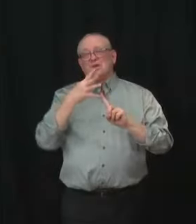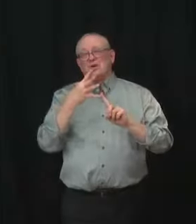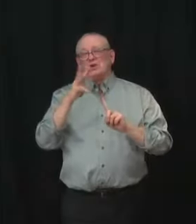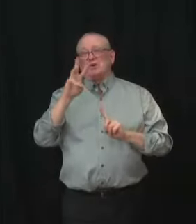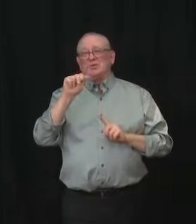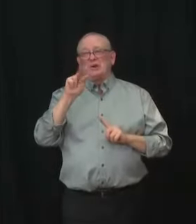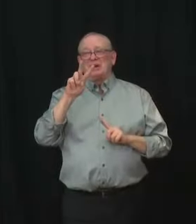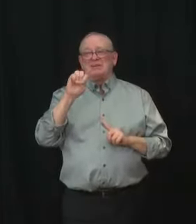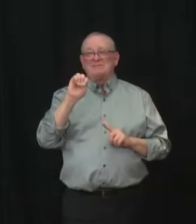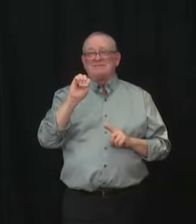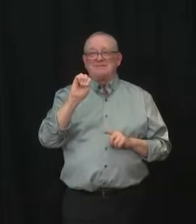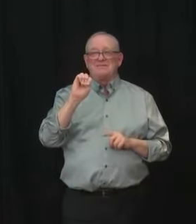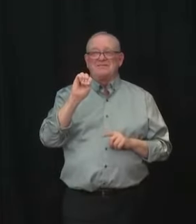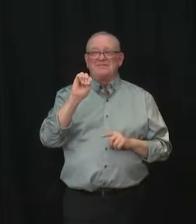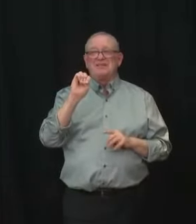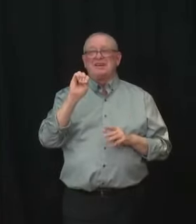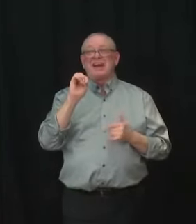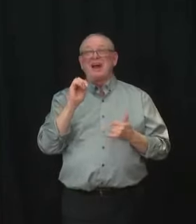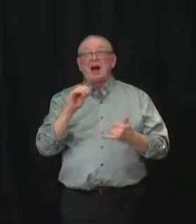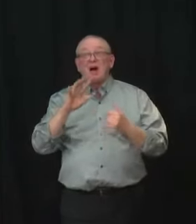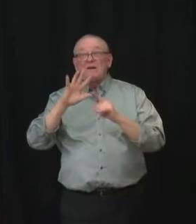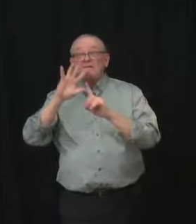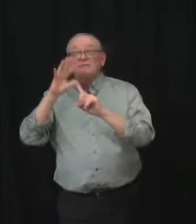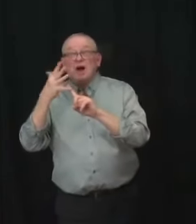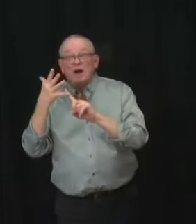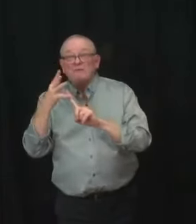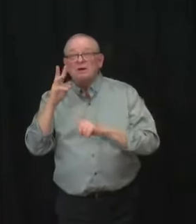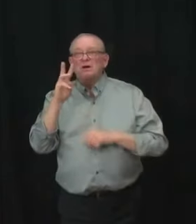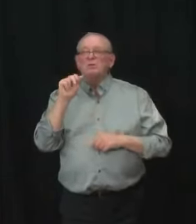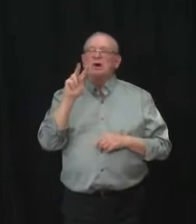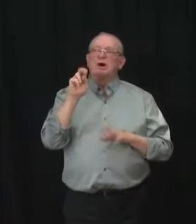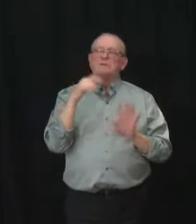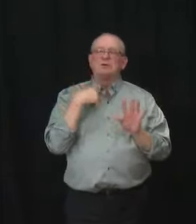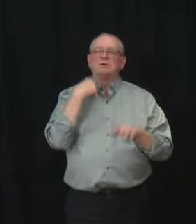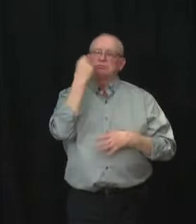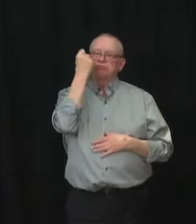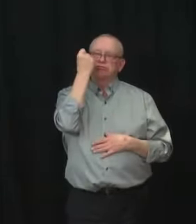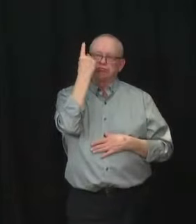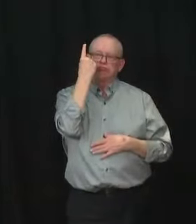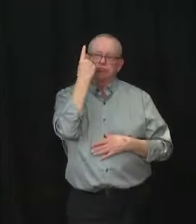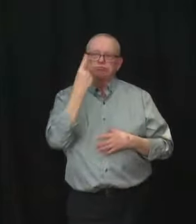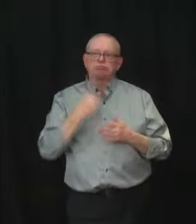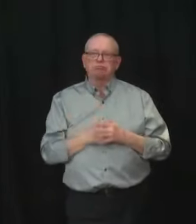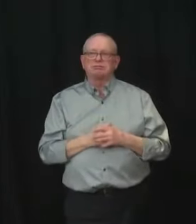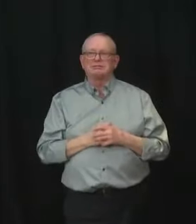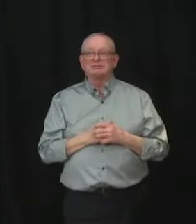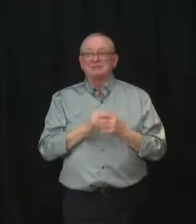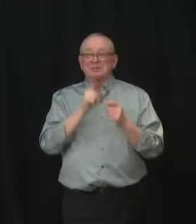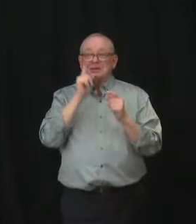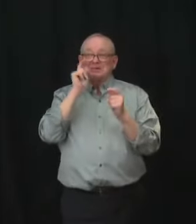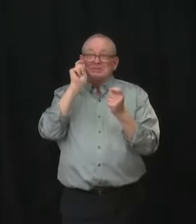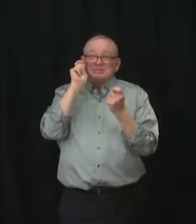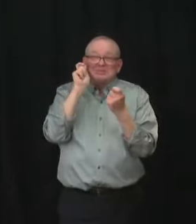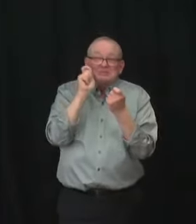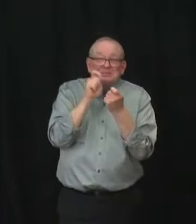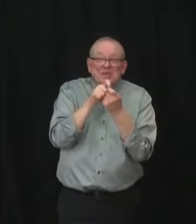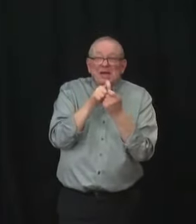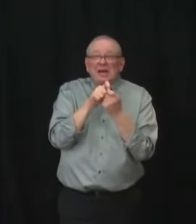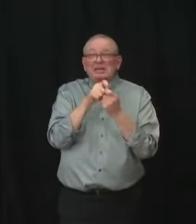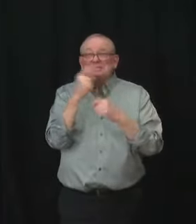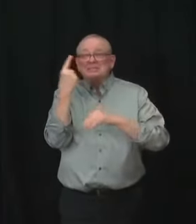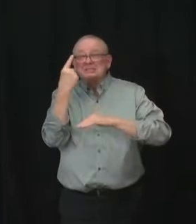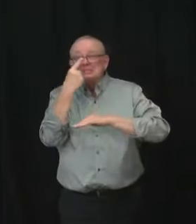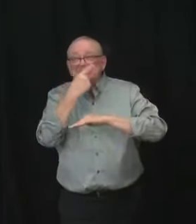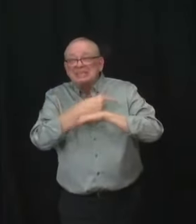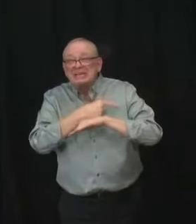uh, for, uh, to manage through the fifth wave. Uh, again, I'm, I'm hopeful that, uh, we're, uh, the cases are cresting and, and,